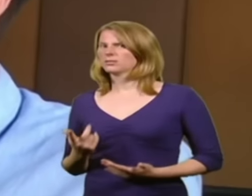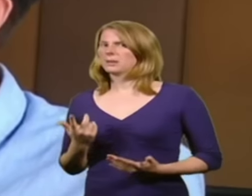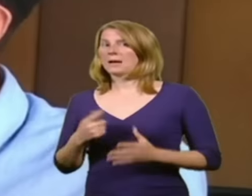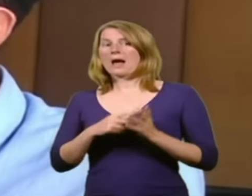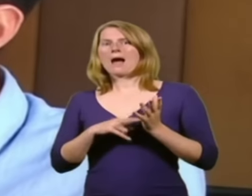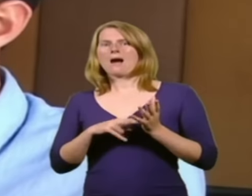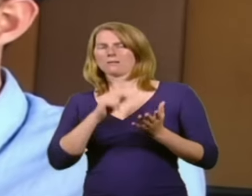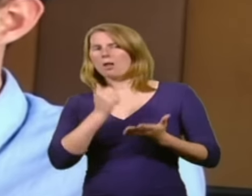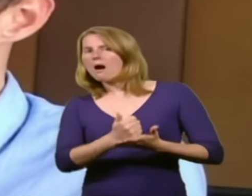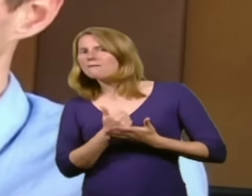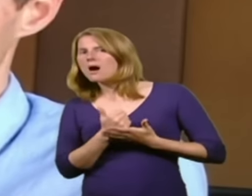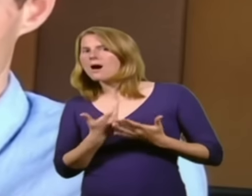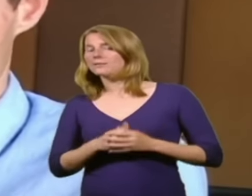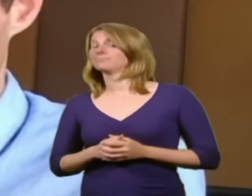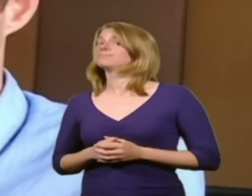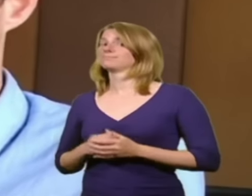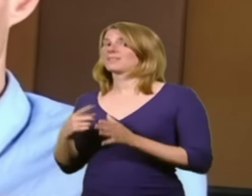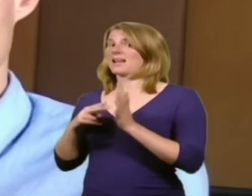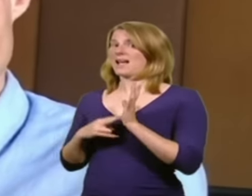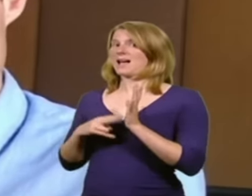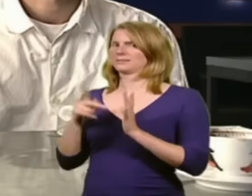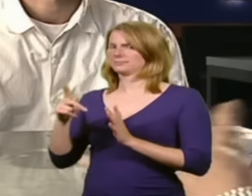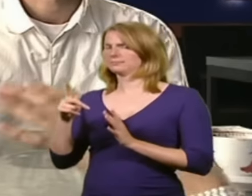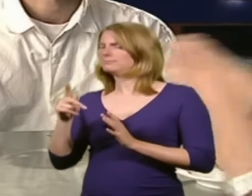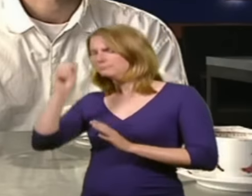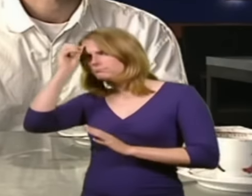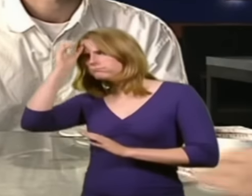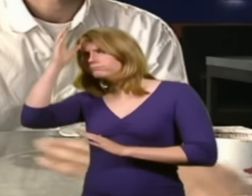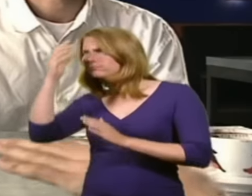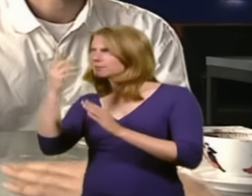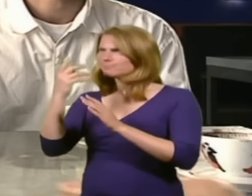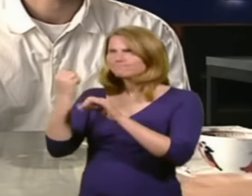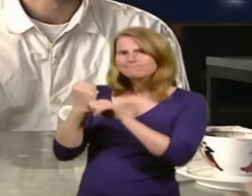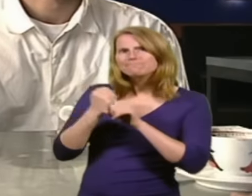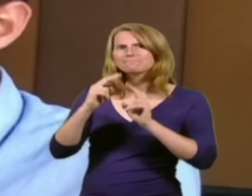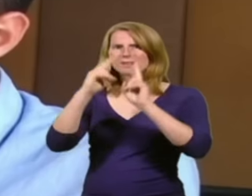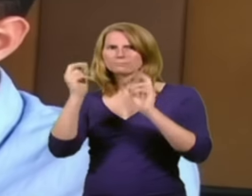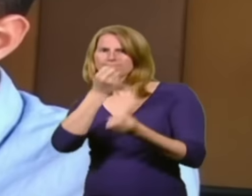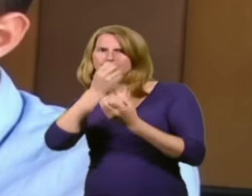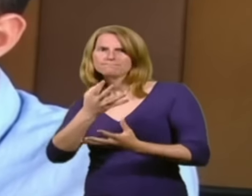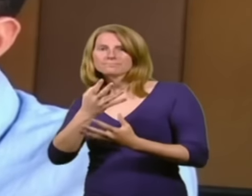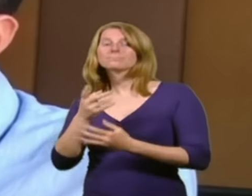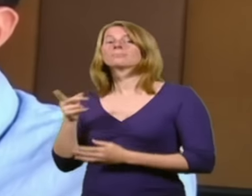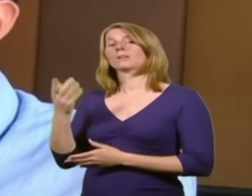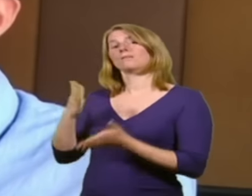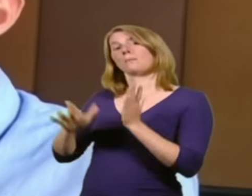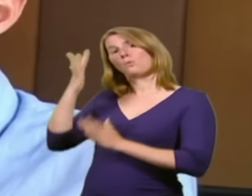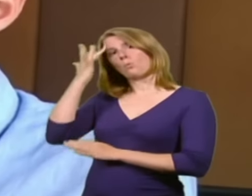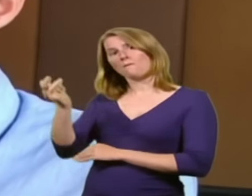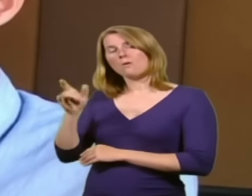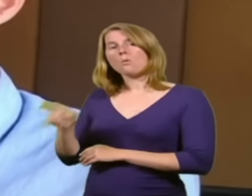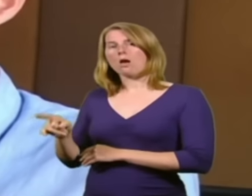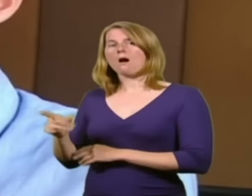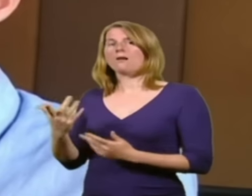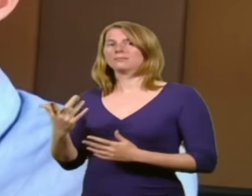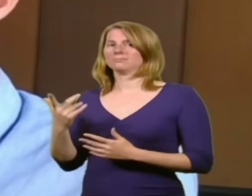Maurice is quite a particular real estate stylist from California, land of the clean and free. Mm. Do you think she's going to be scandalised by